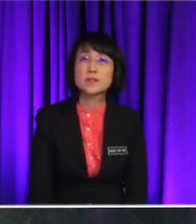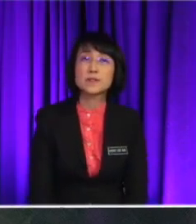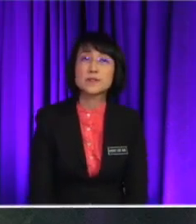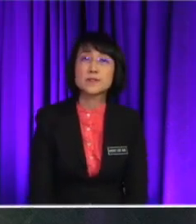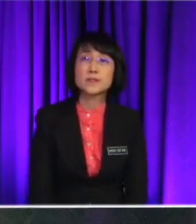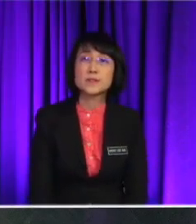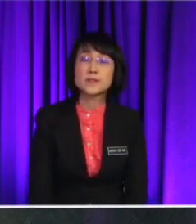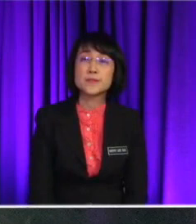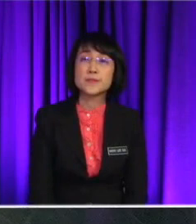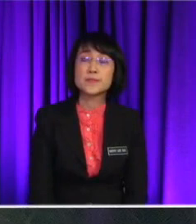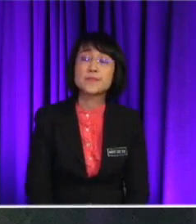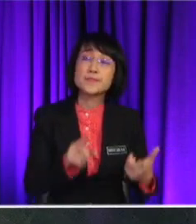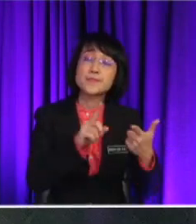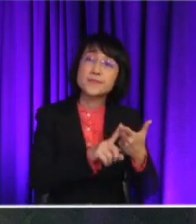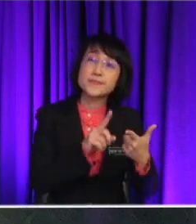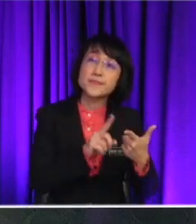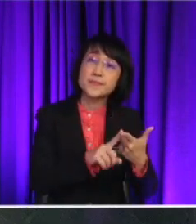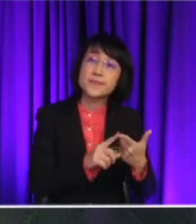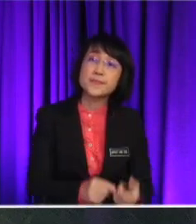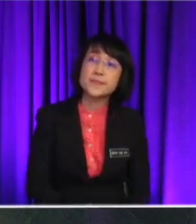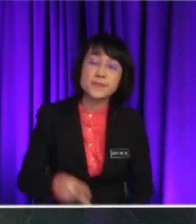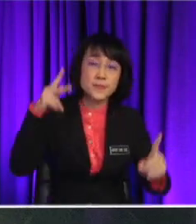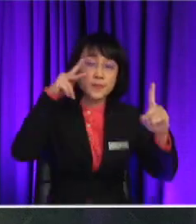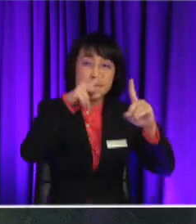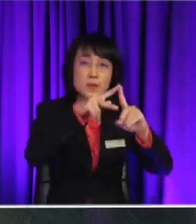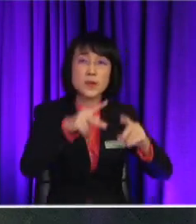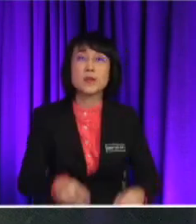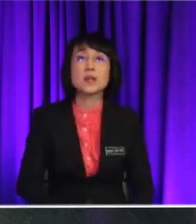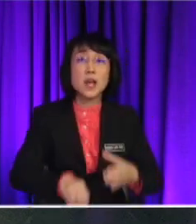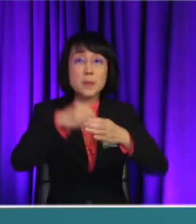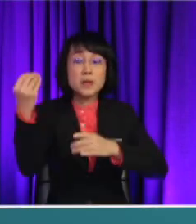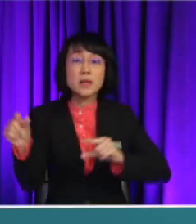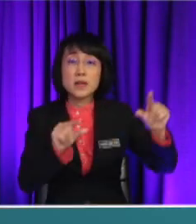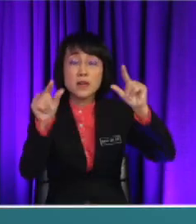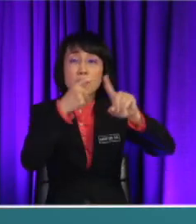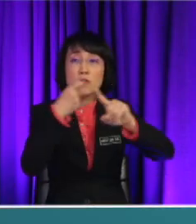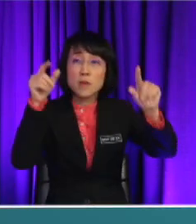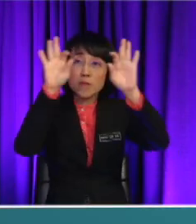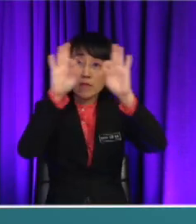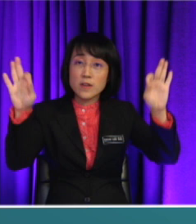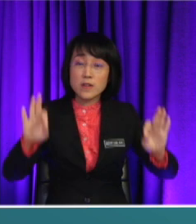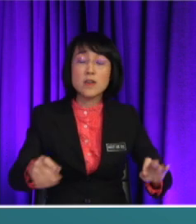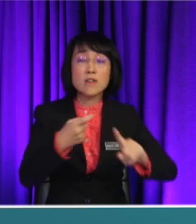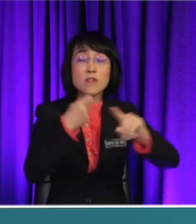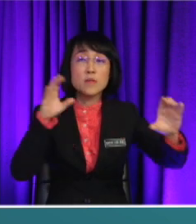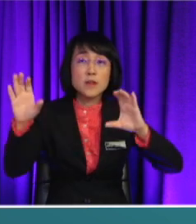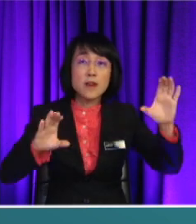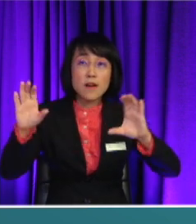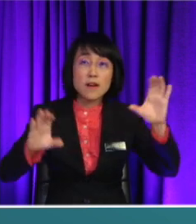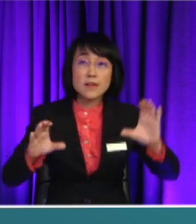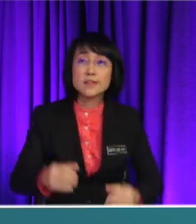these second points, yeah, where you can talk about emission gases, you know, from our vehicles, yeah, from the cars. So,